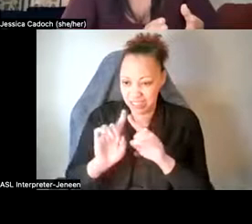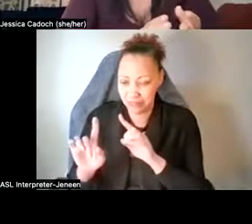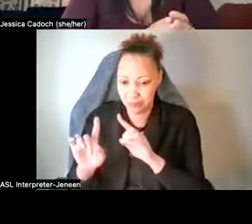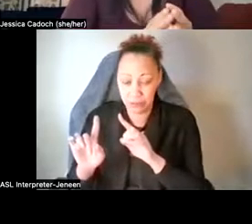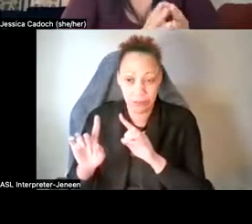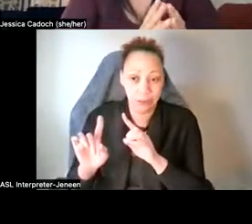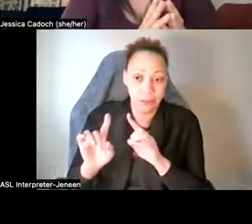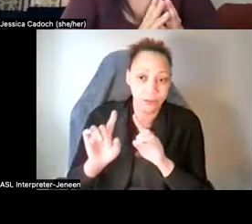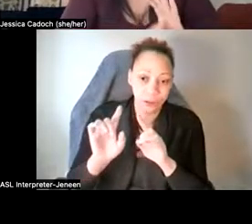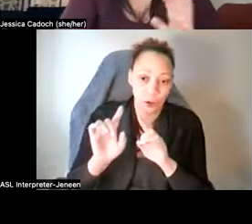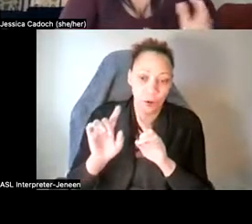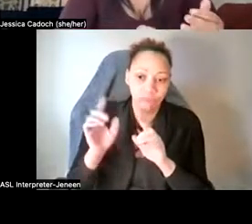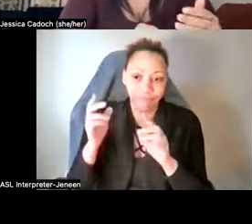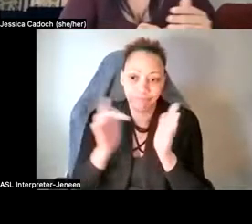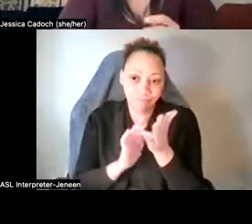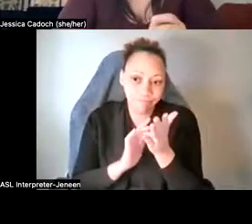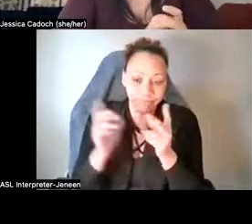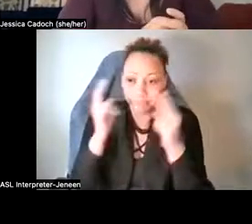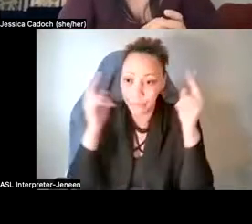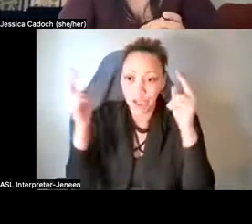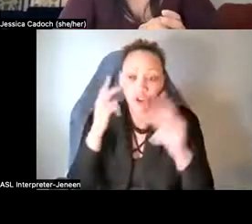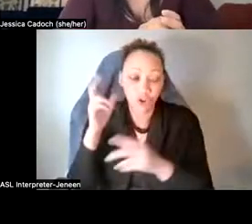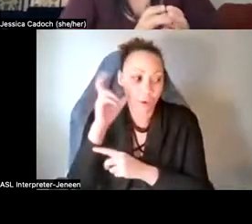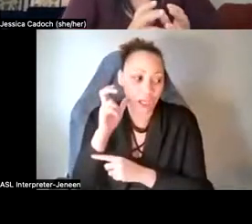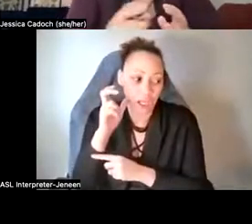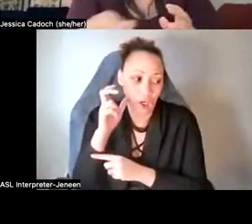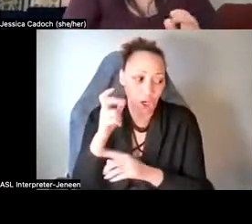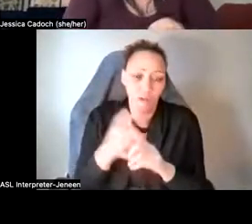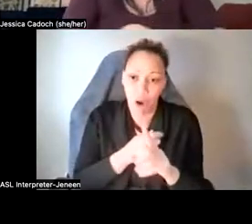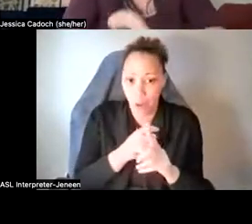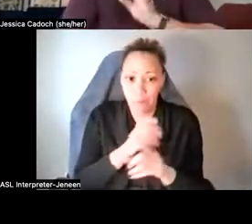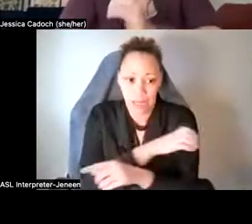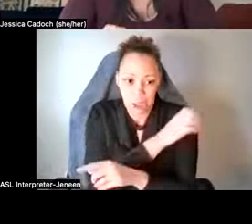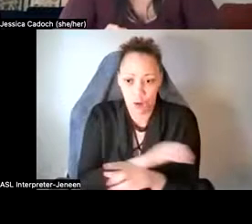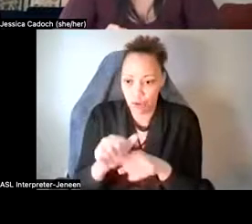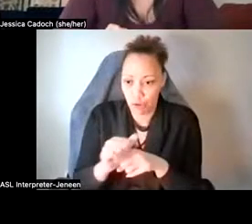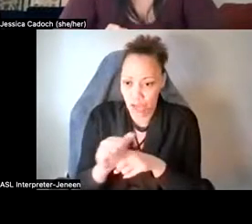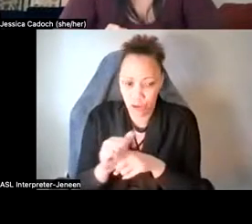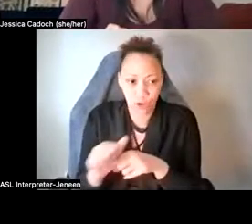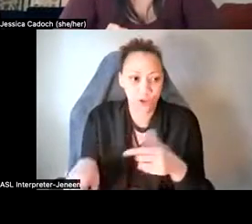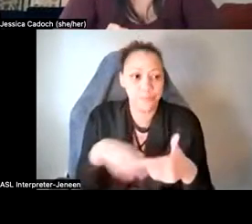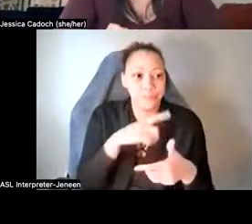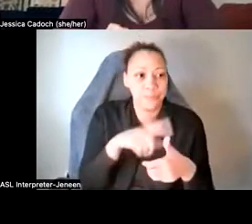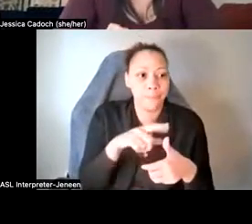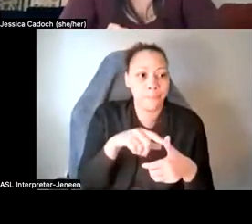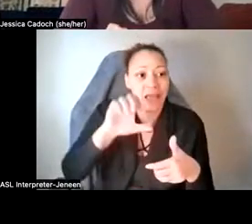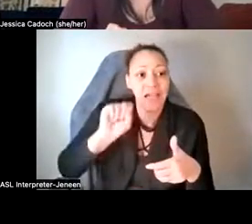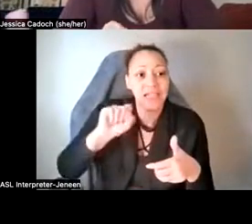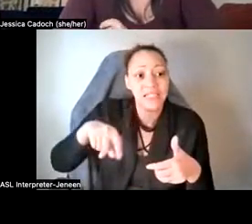hearing about when it comes to clinical trials, um, first we have psilocybin-containing mushrooms, um,